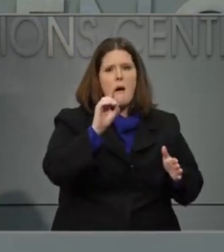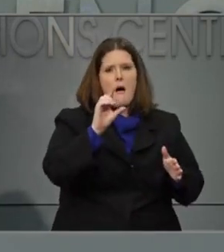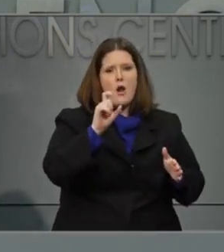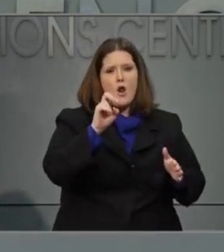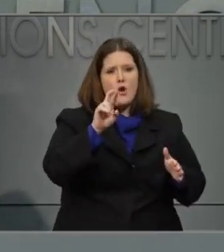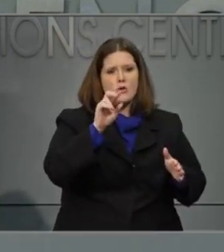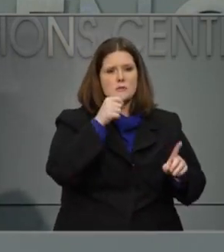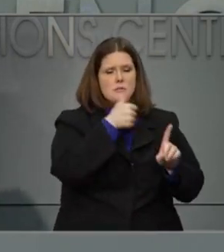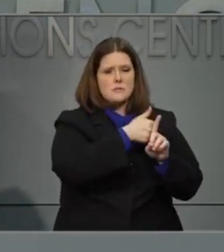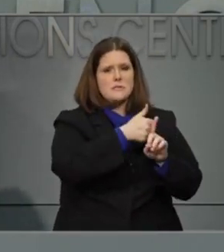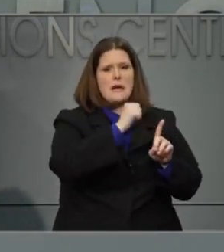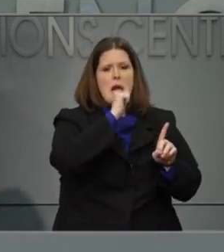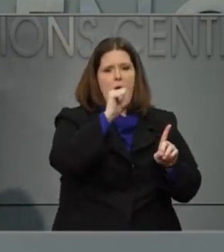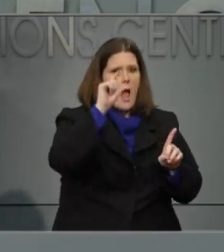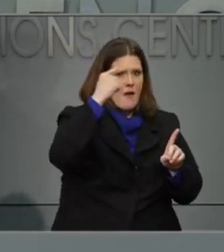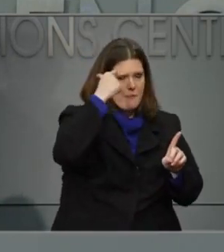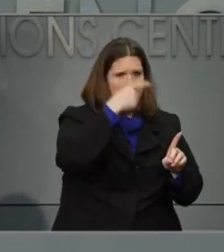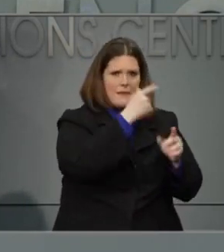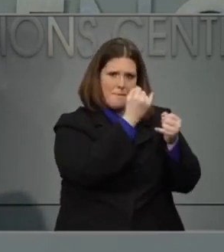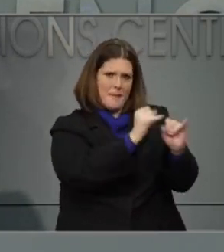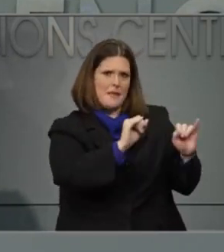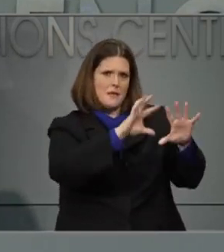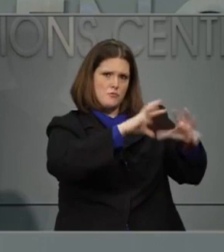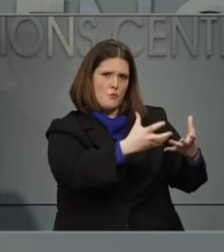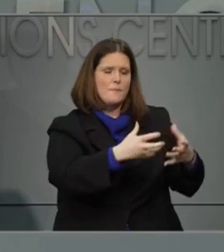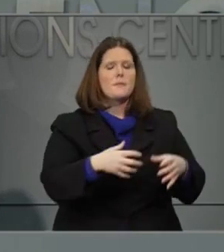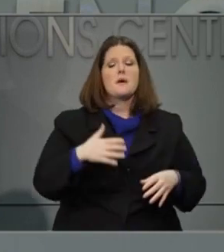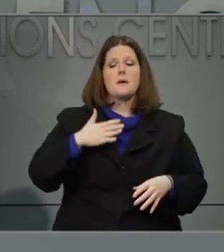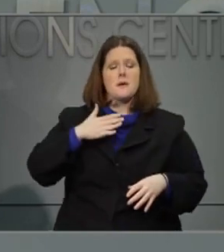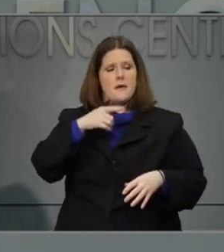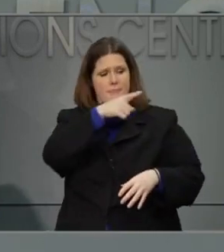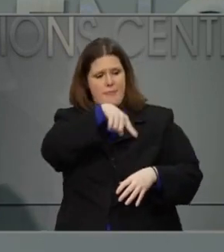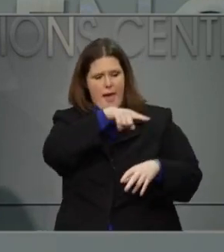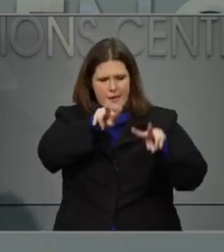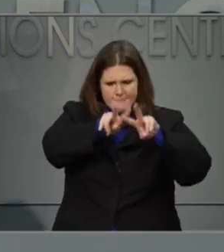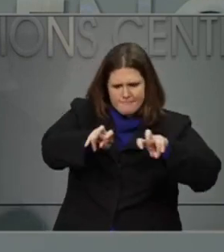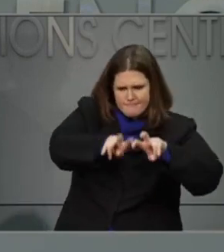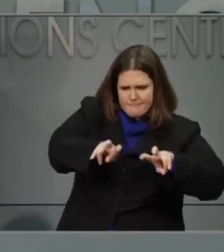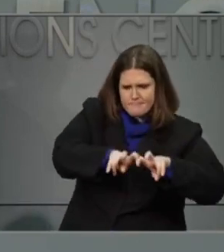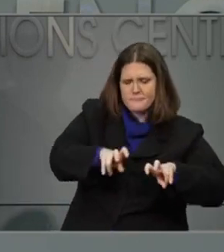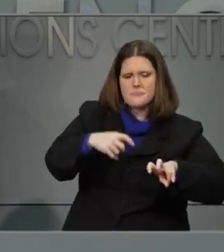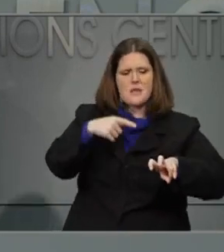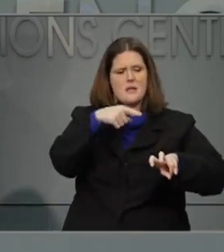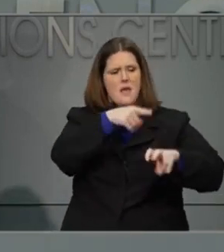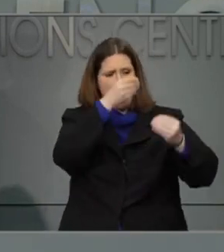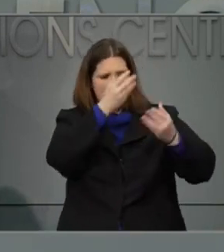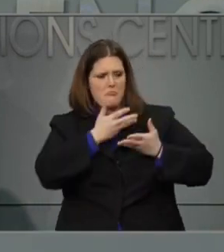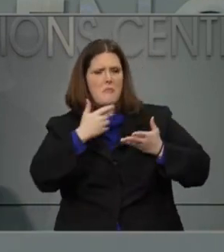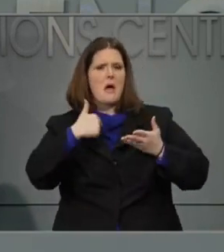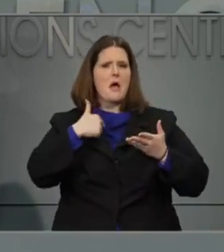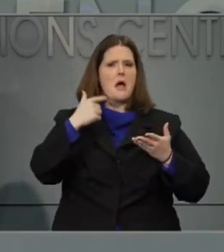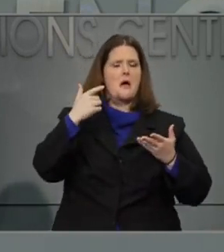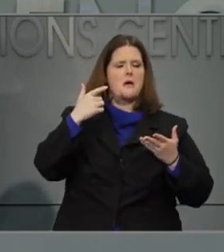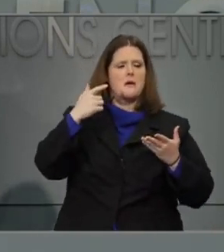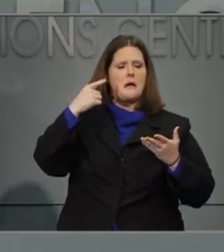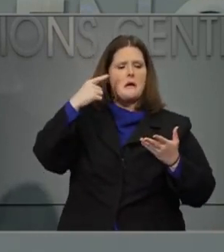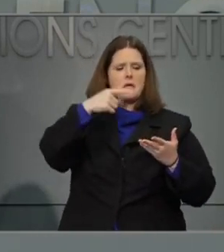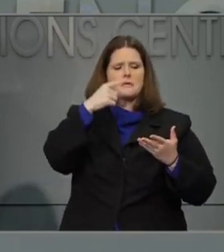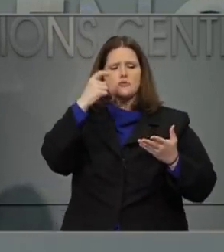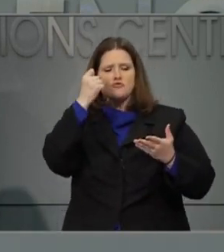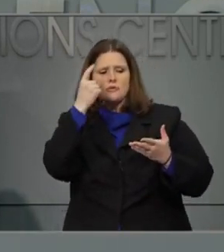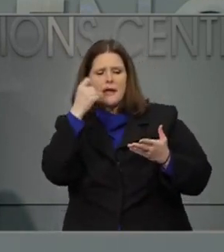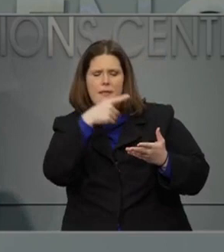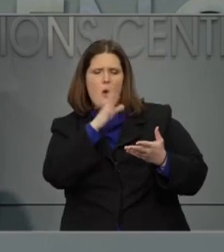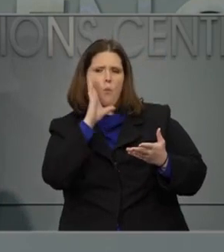with us but they have been working independently. My understanding is they're going to be putting out another brief even